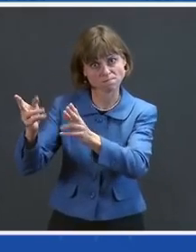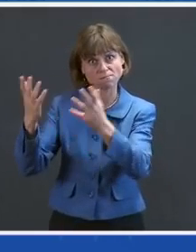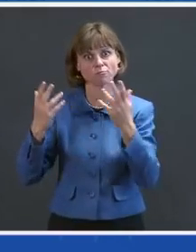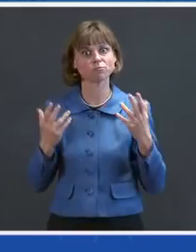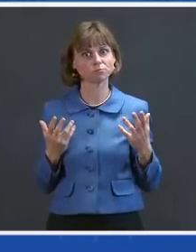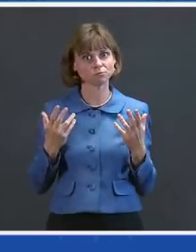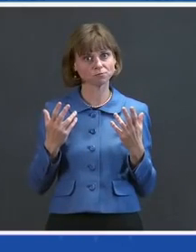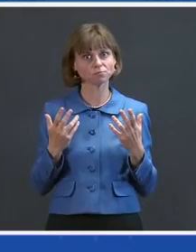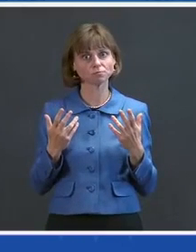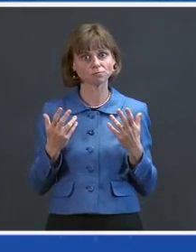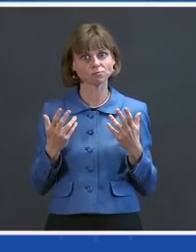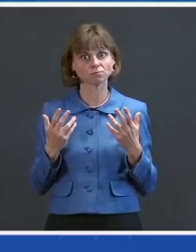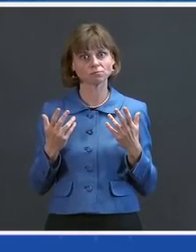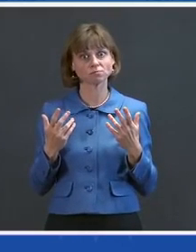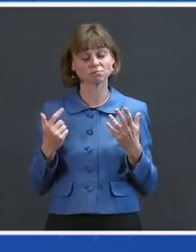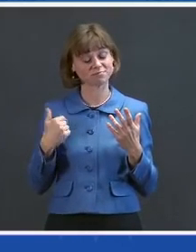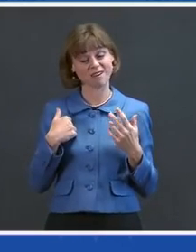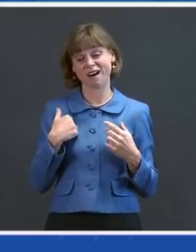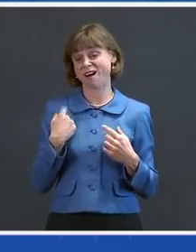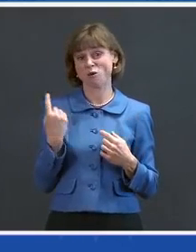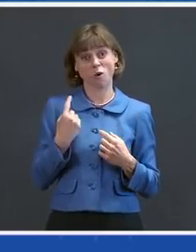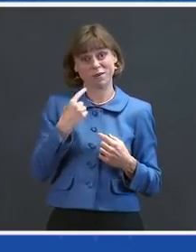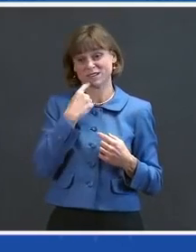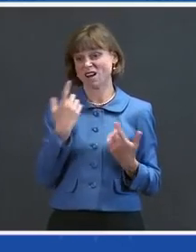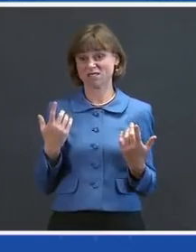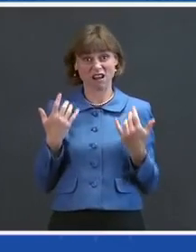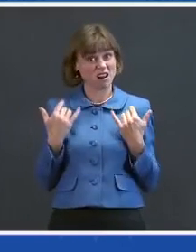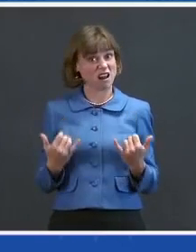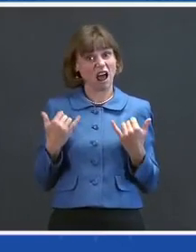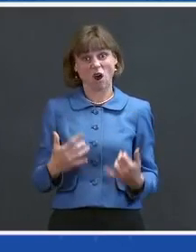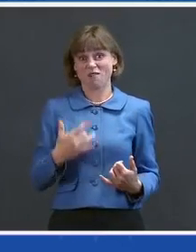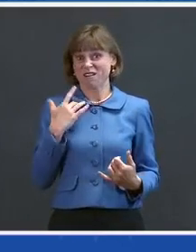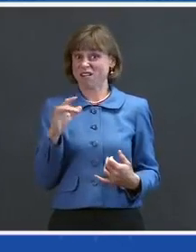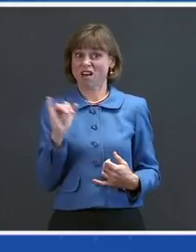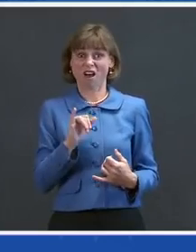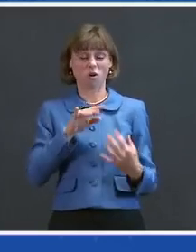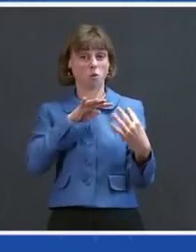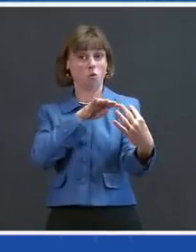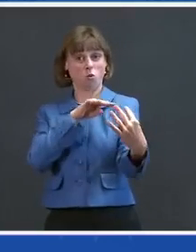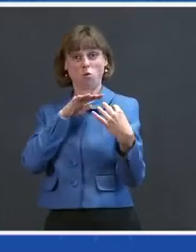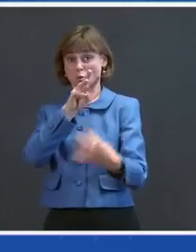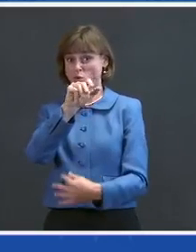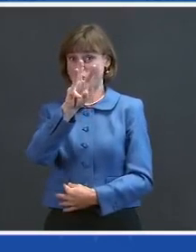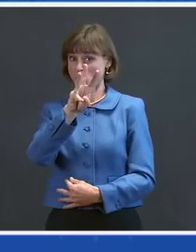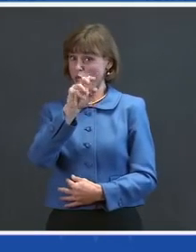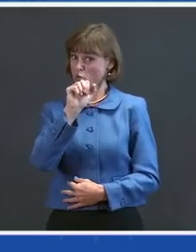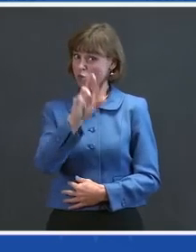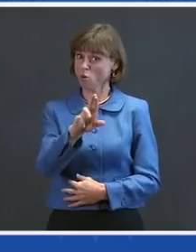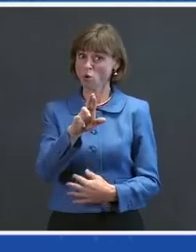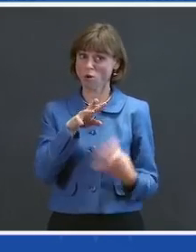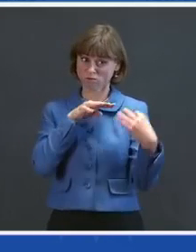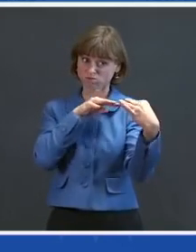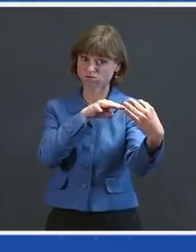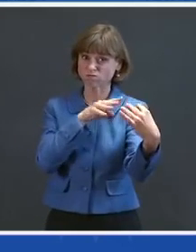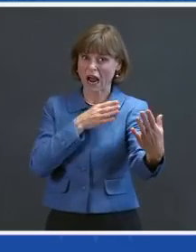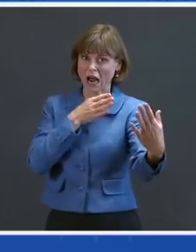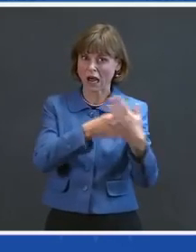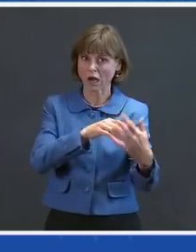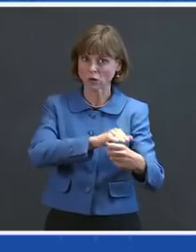I've always said, this is a wartime effort, and every action has been on the table, including putting together